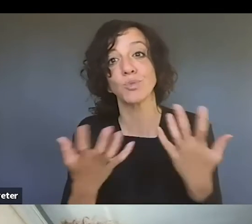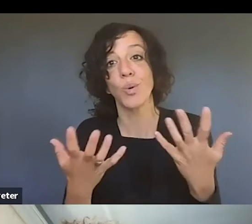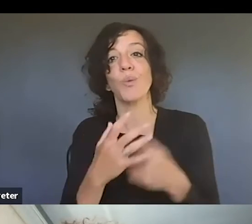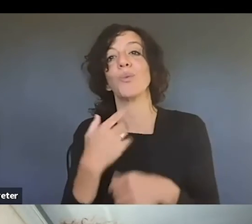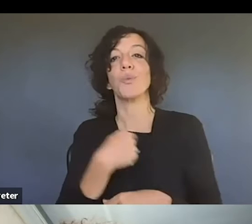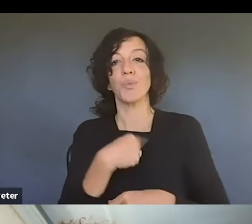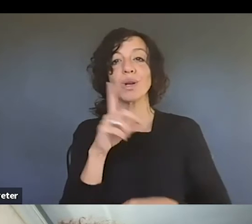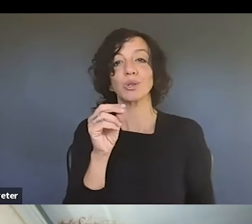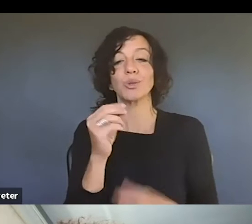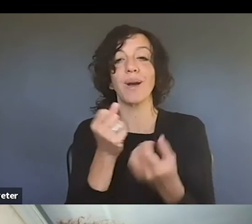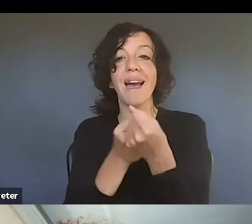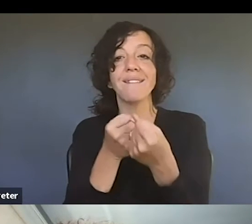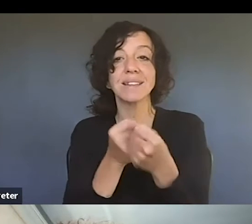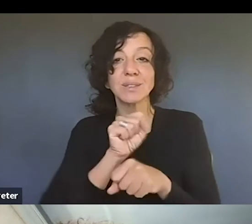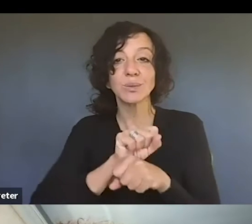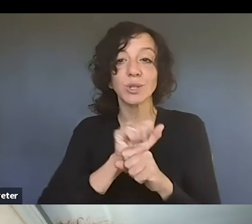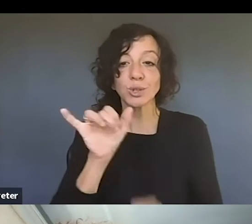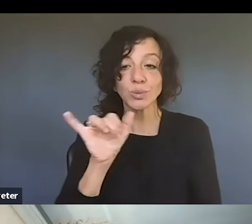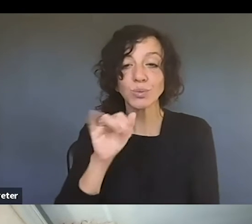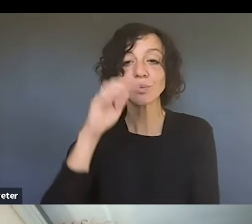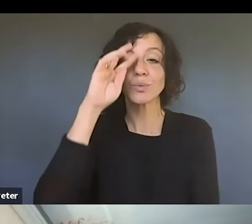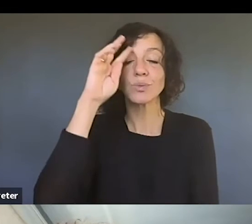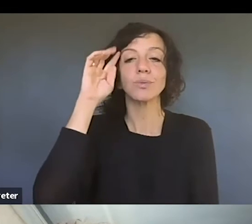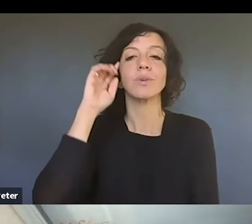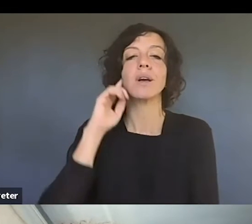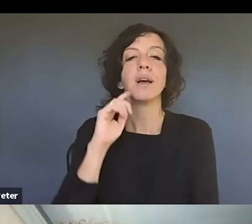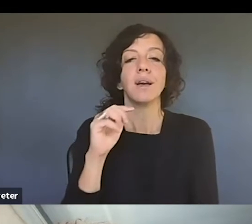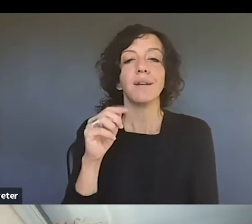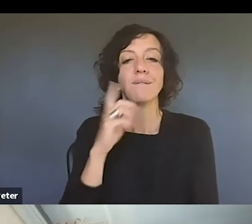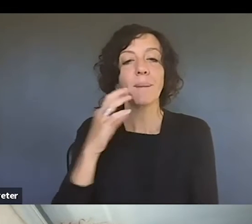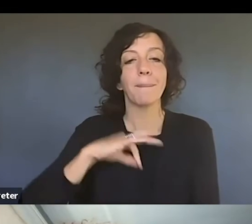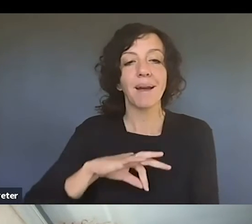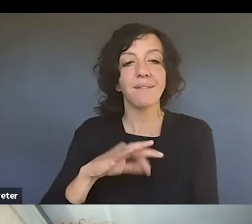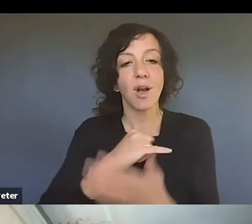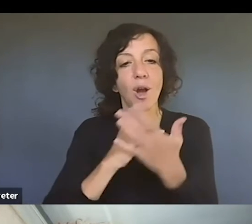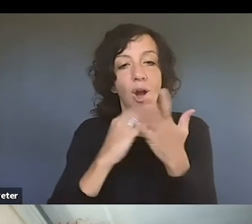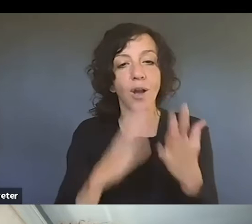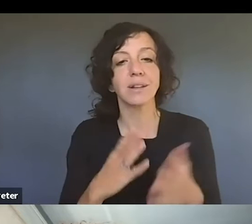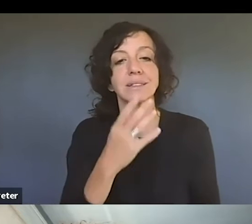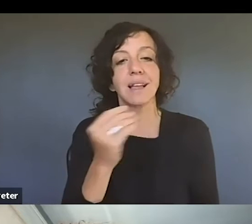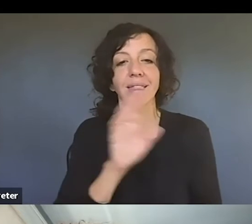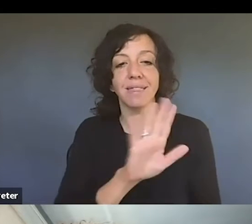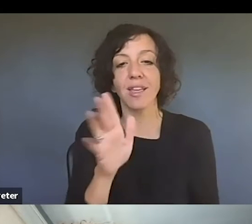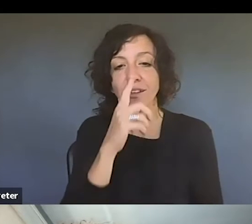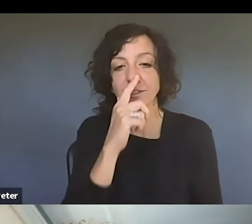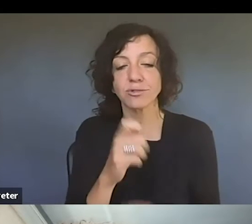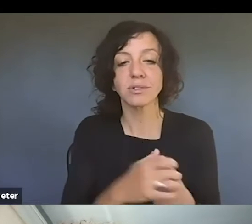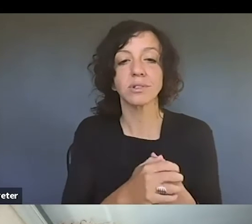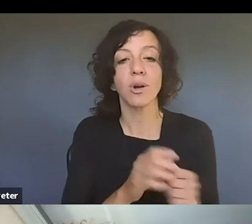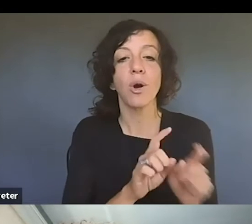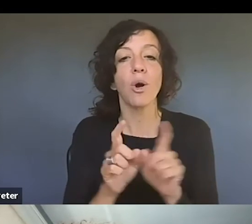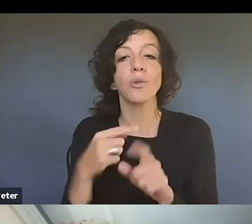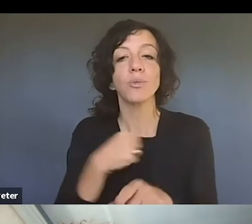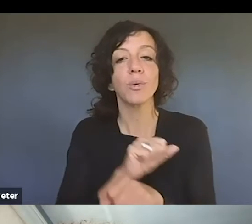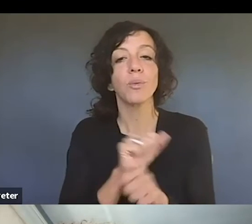do some advocacy work as well, um, to benefit artists and their interests. Um, and as I say, we work also with